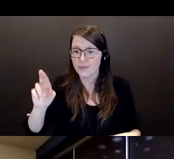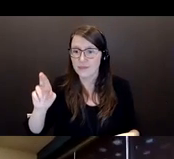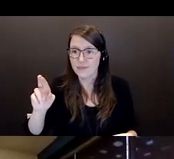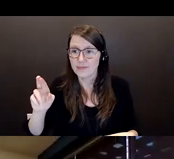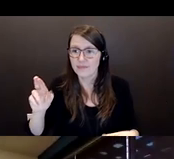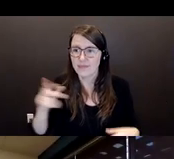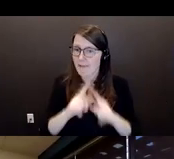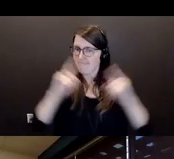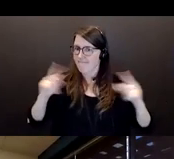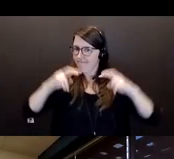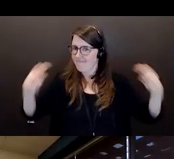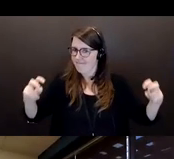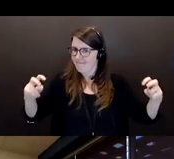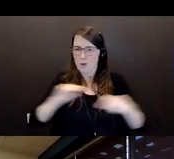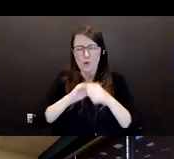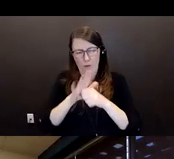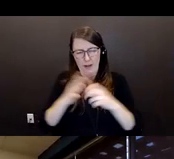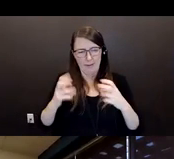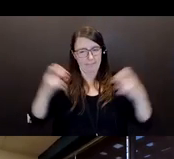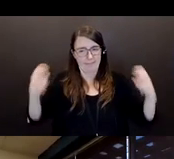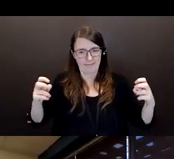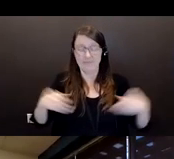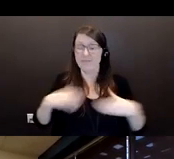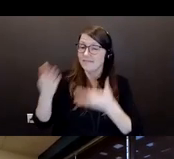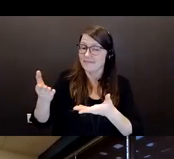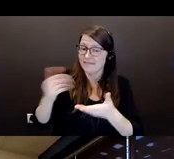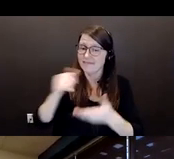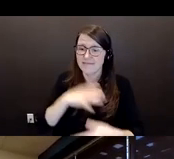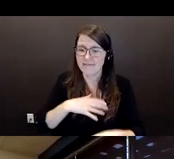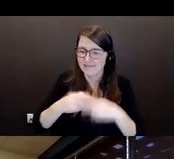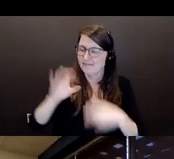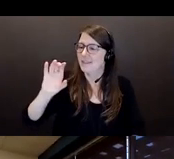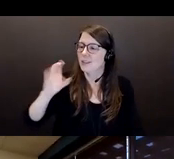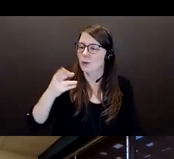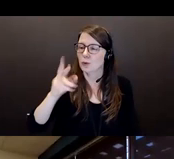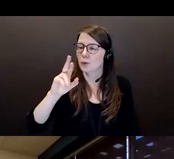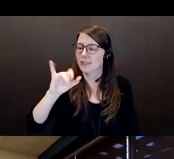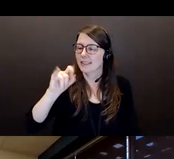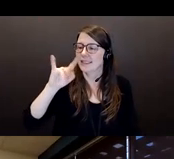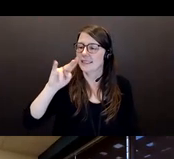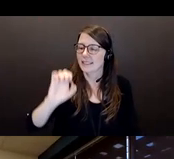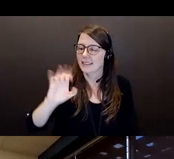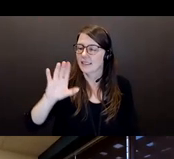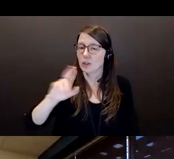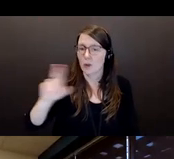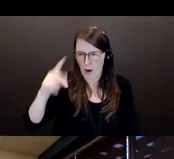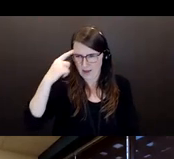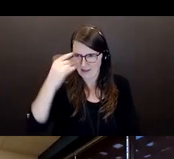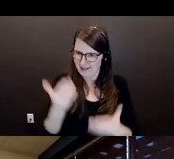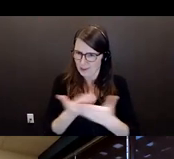COVID and everything. This is Christine Carr. Hello. I think this is kind of new to Christine, but